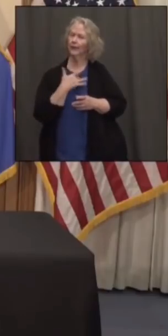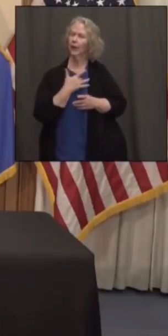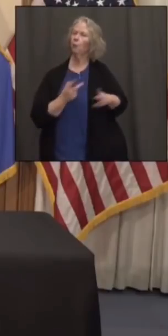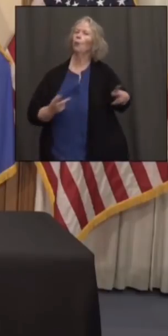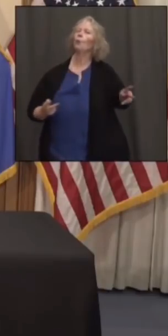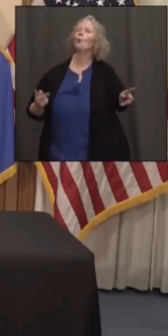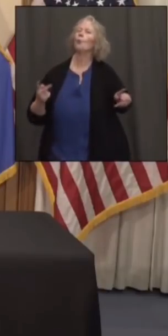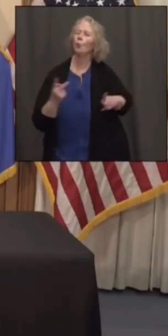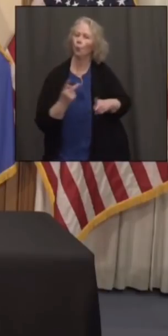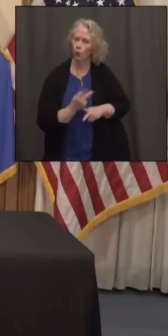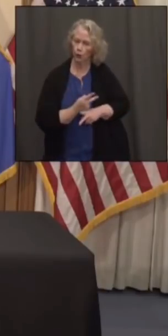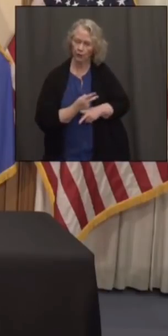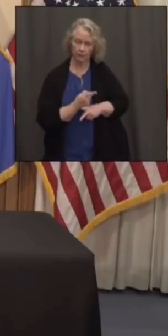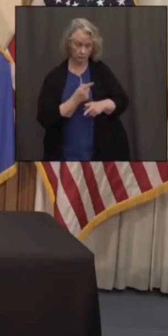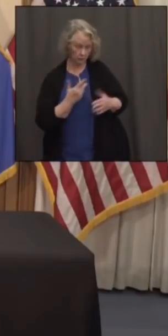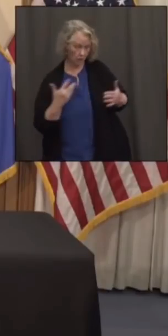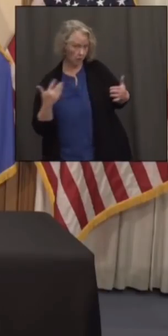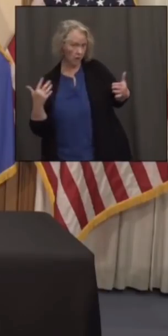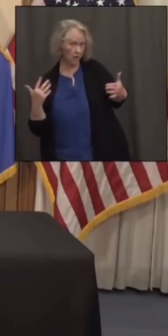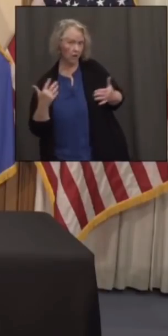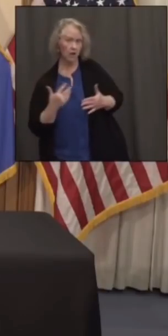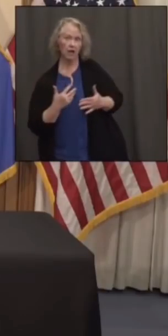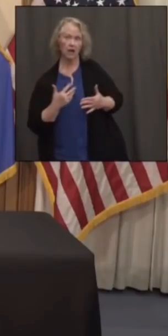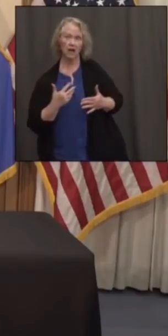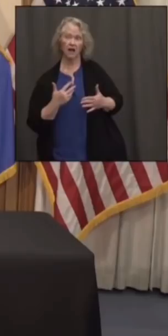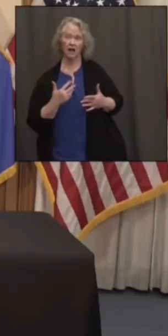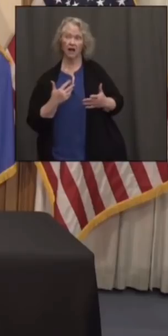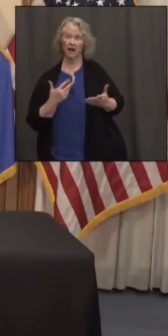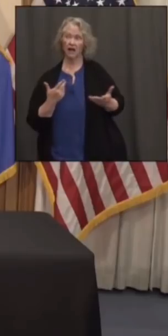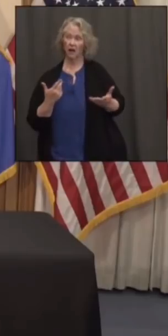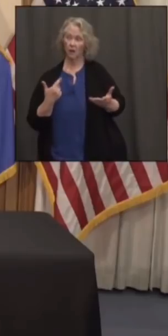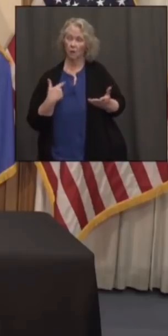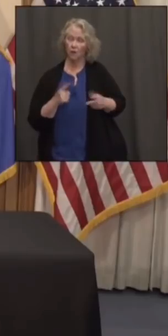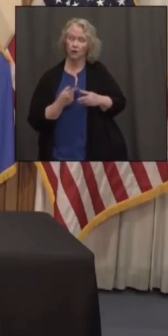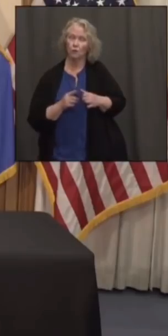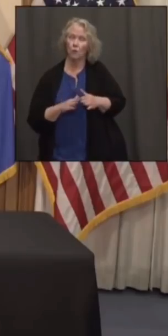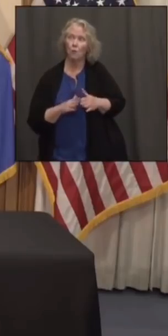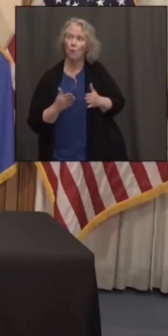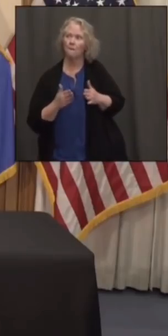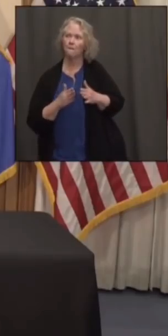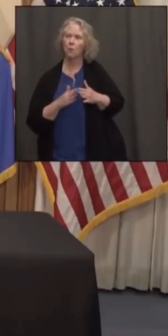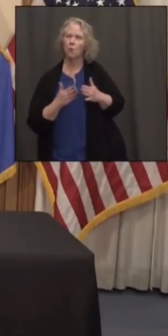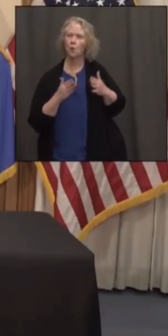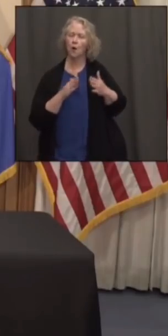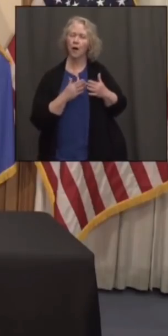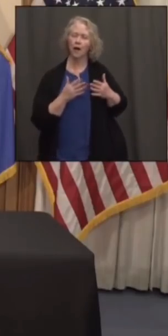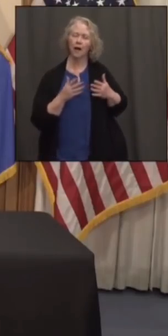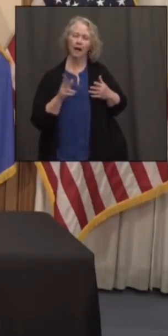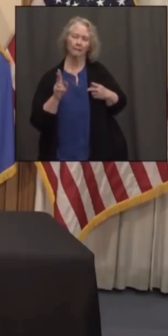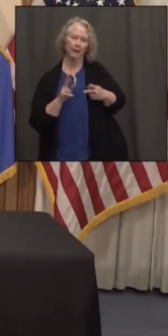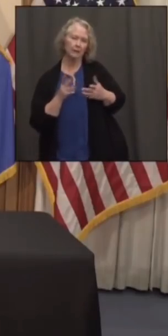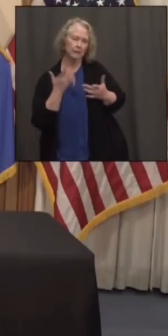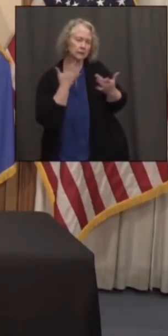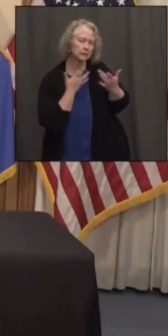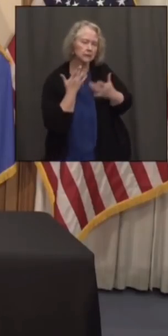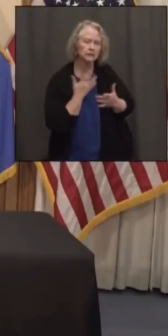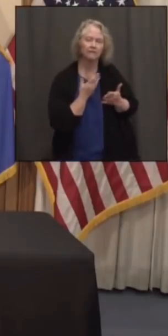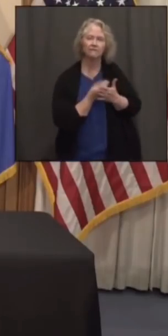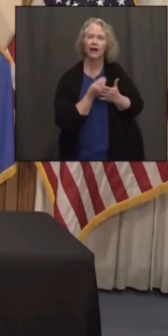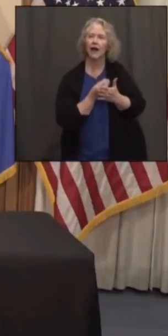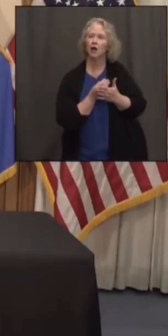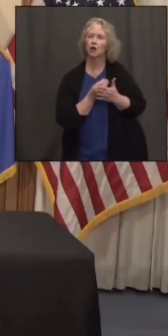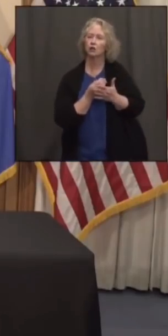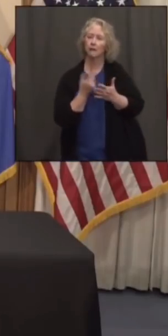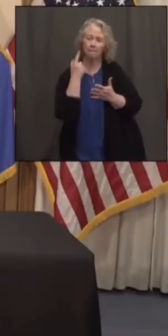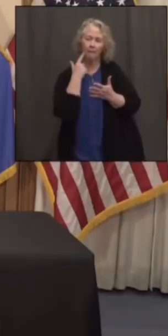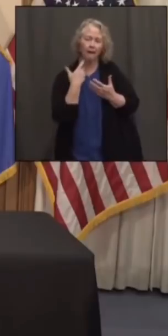crime, do you fear that it might be worse as the state has reopened and people might be in worse financial and mental states than